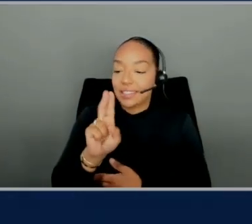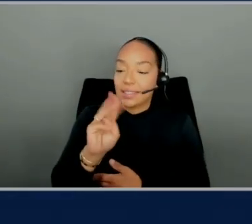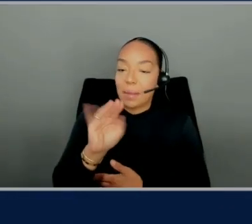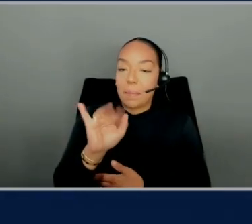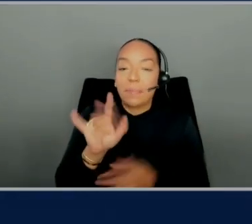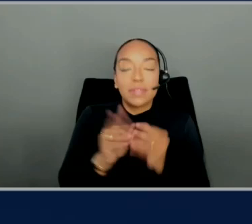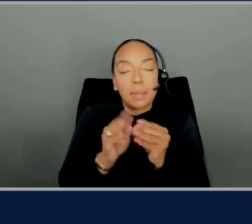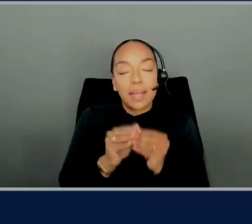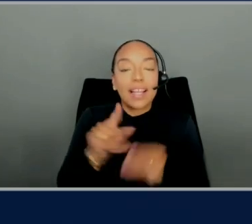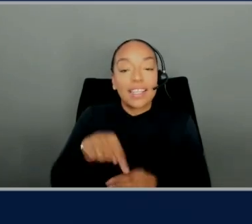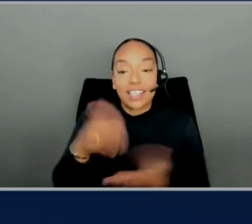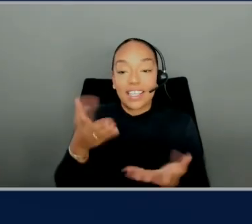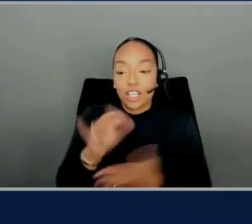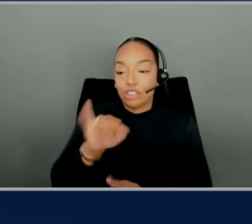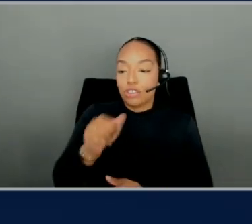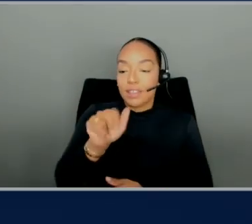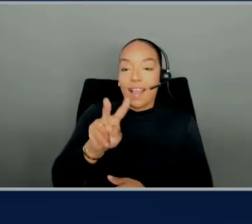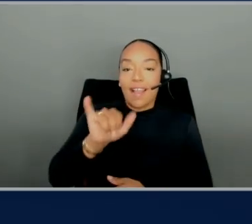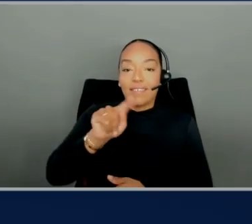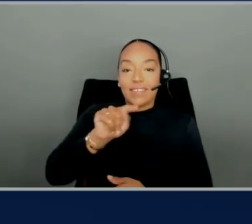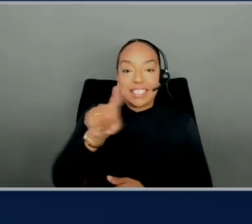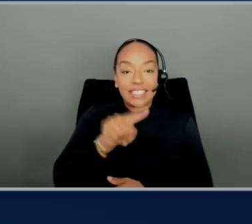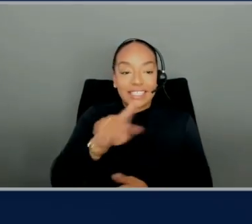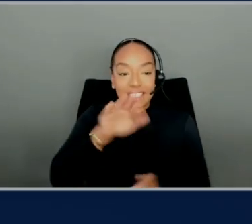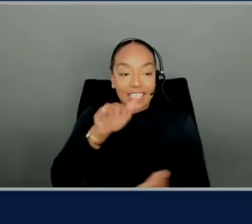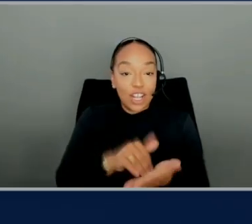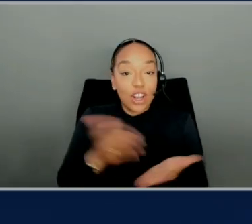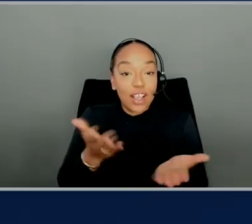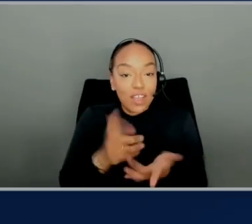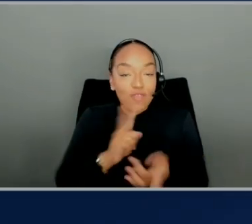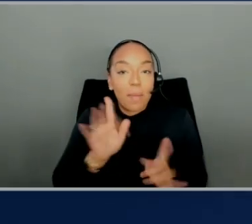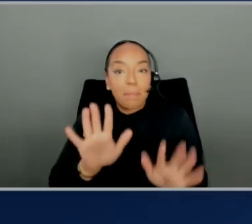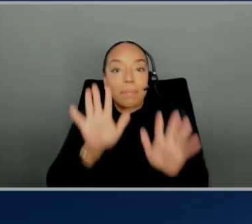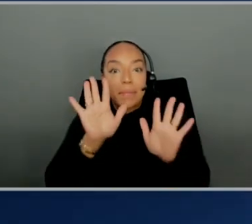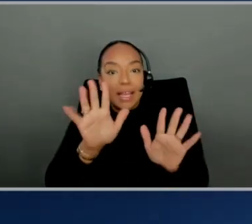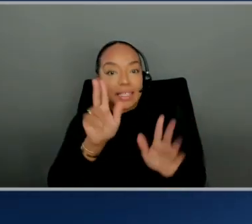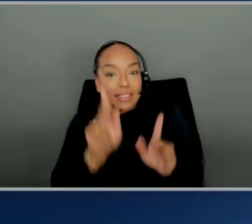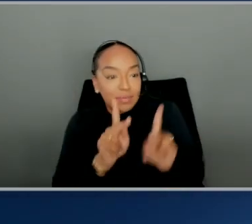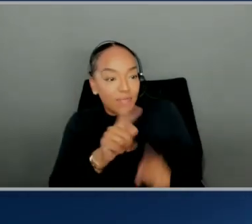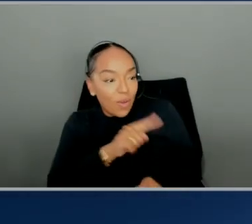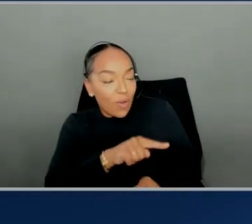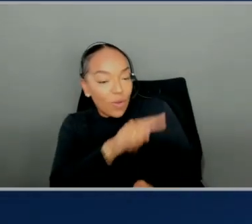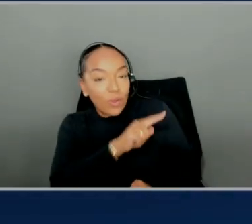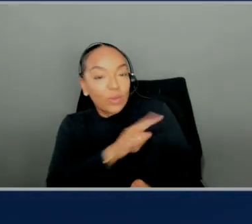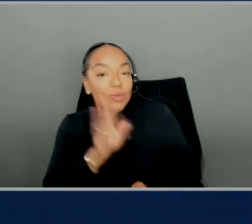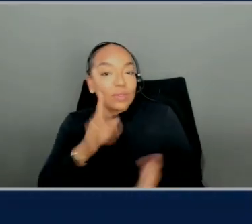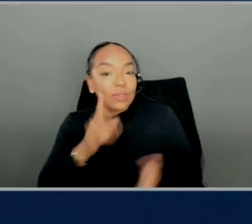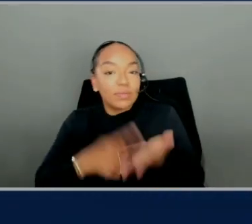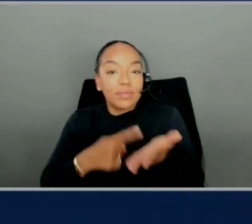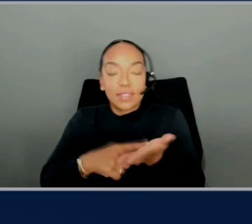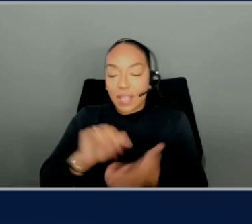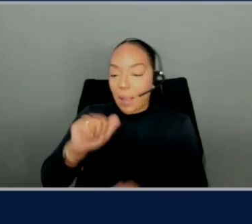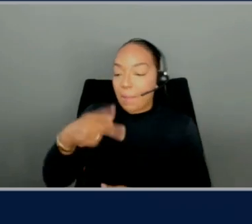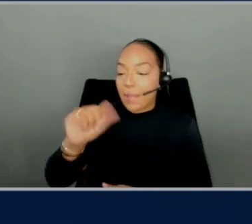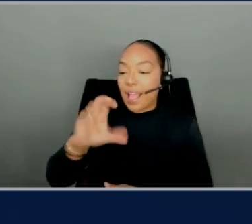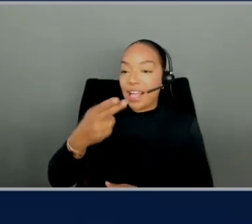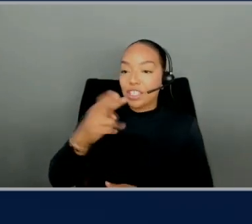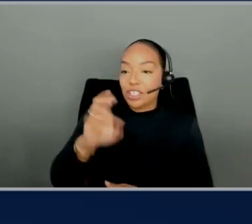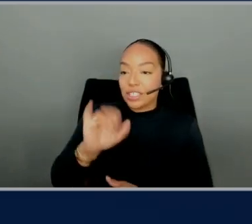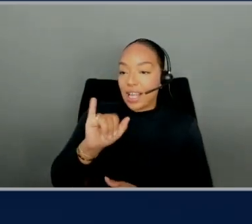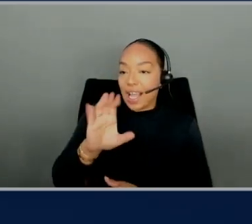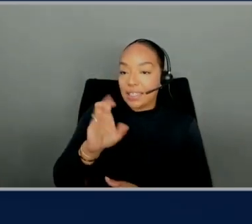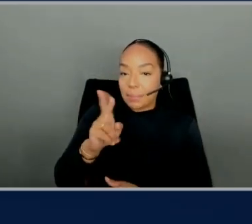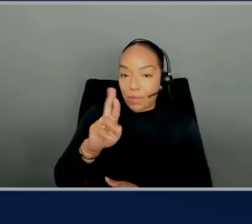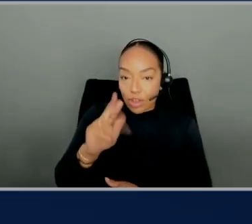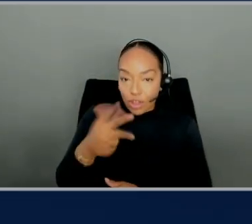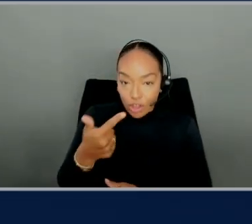some amazing folks where we're going to be talking about some really cool analytics with Apache Iceberg and AWS Glue Data Catalog and AWS Glue.